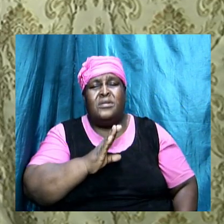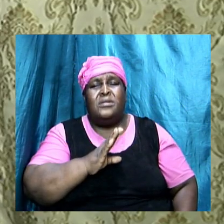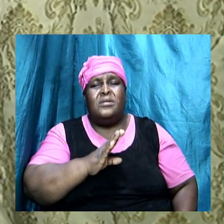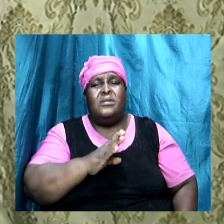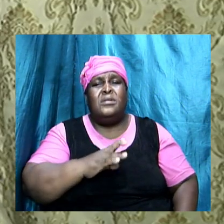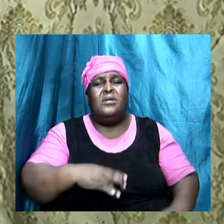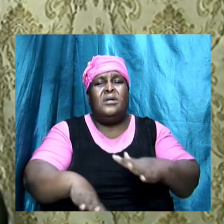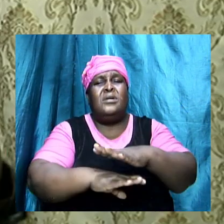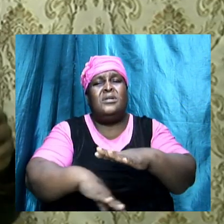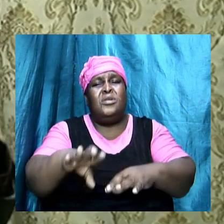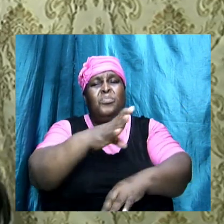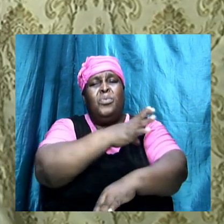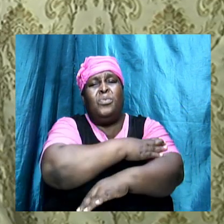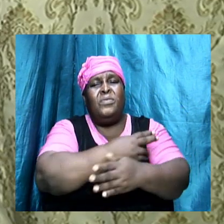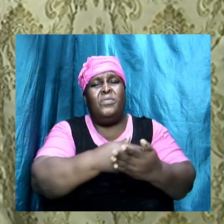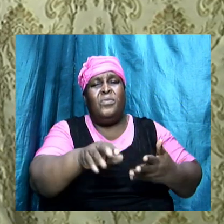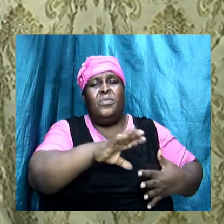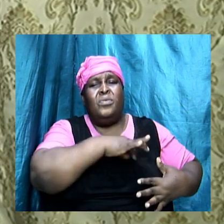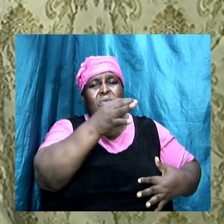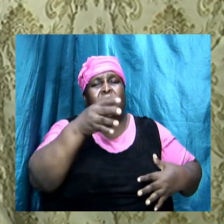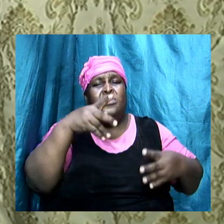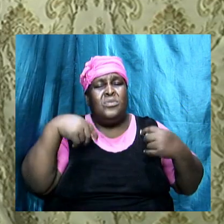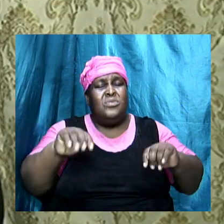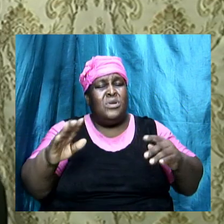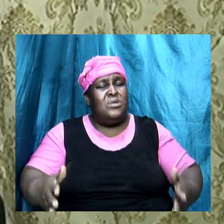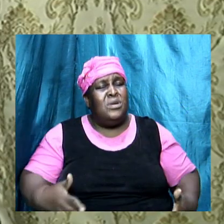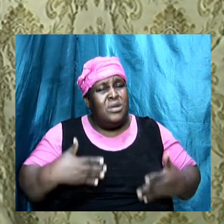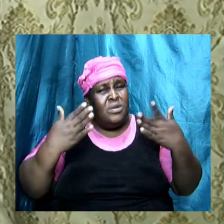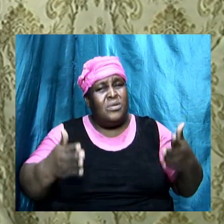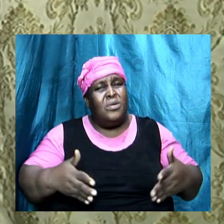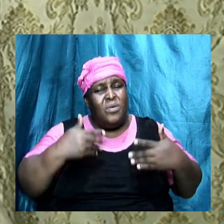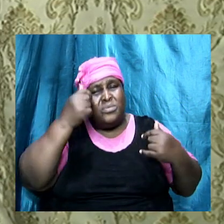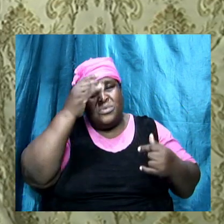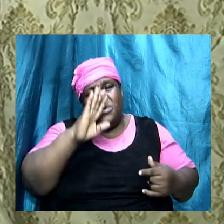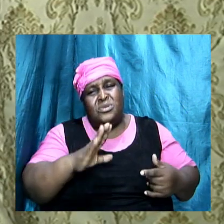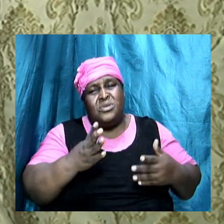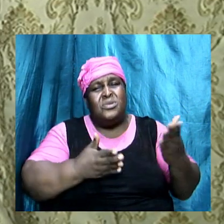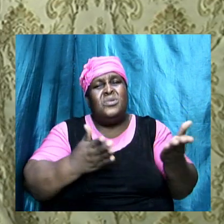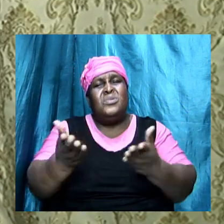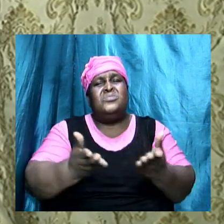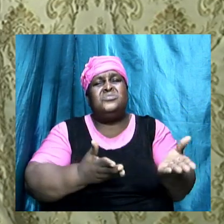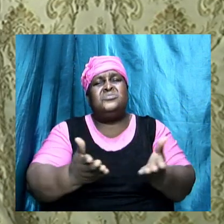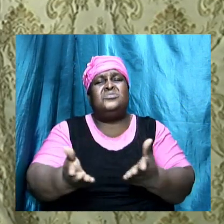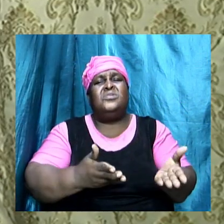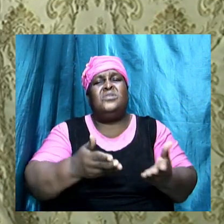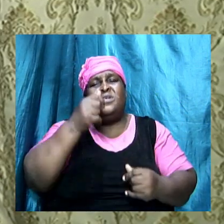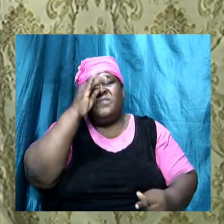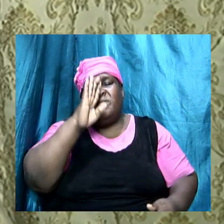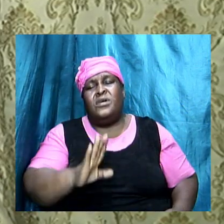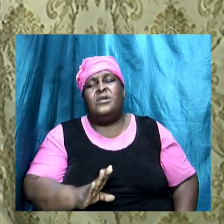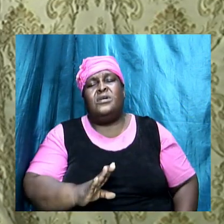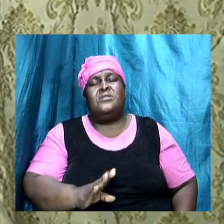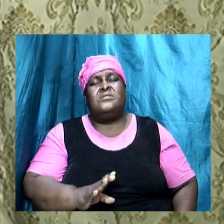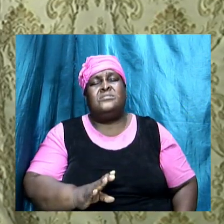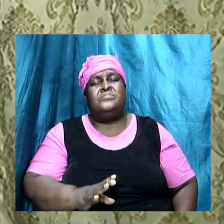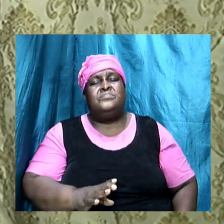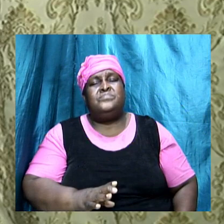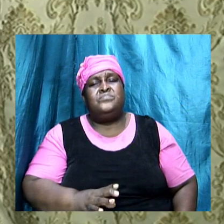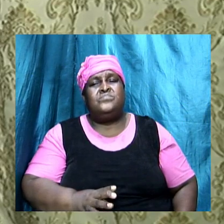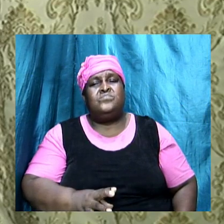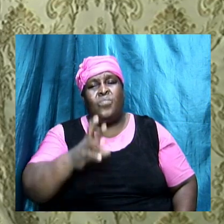power of the Holy Ghost I'm just trying to encourage us that we serve God and that is what it's all about serving God